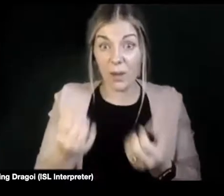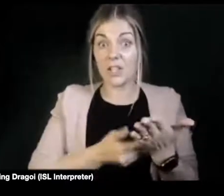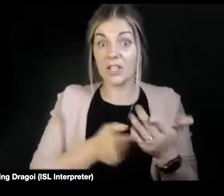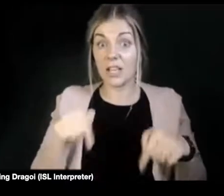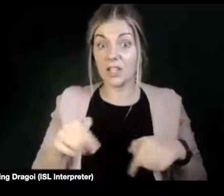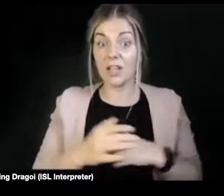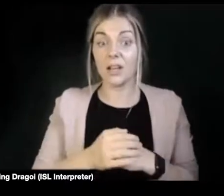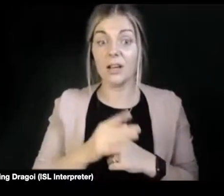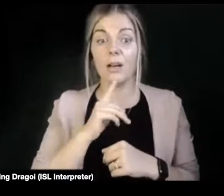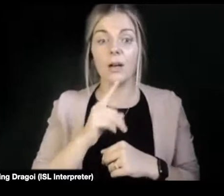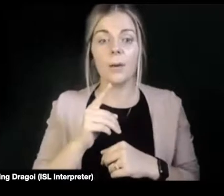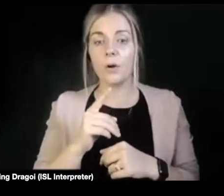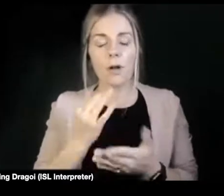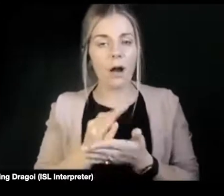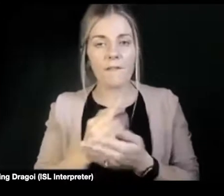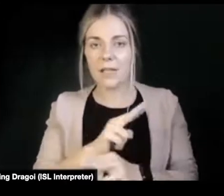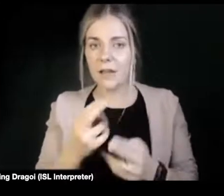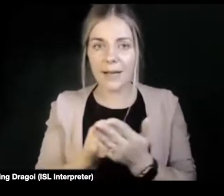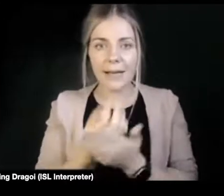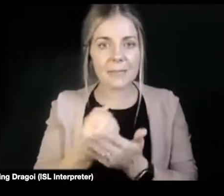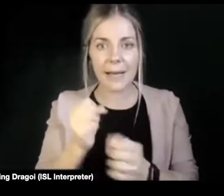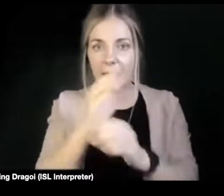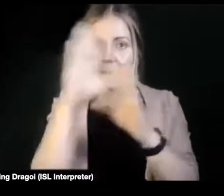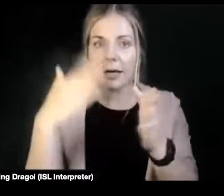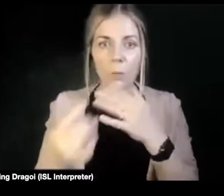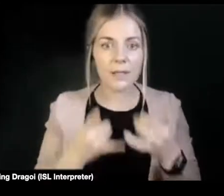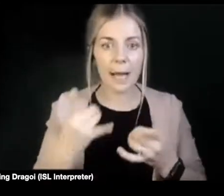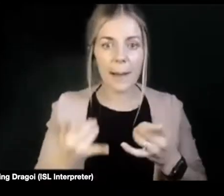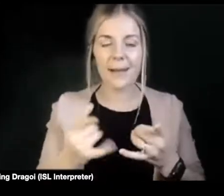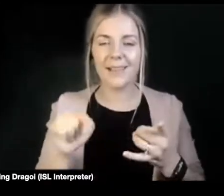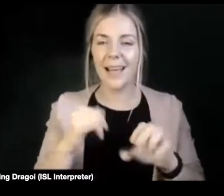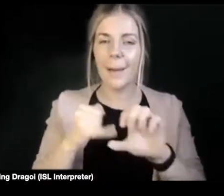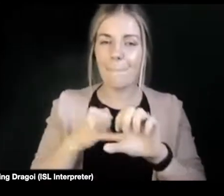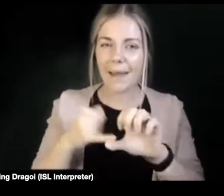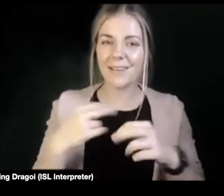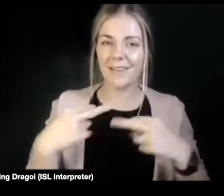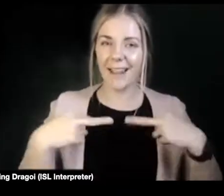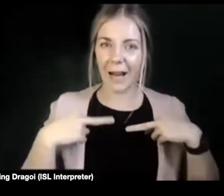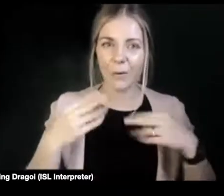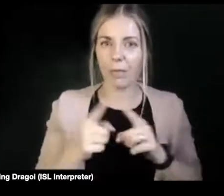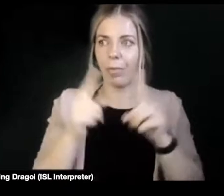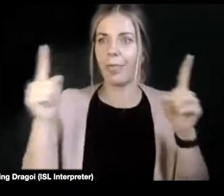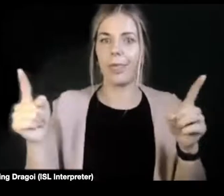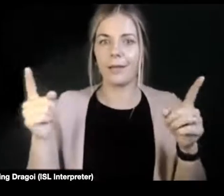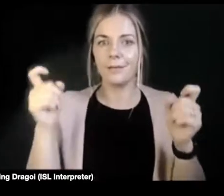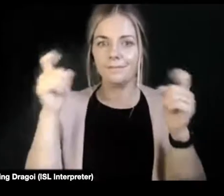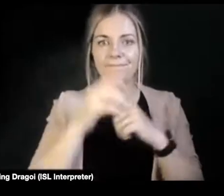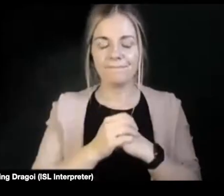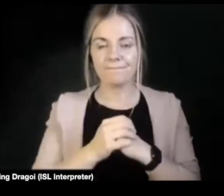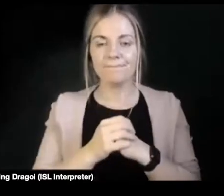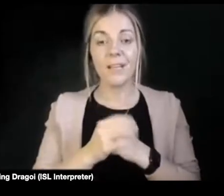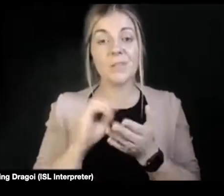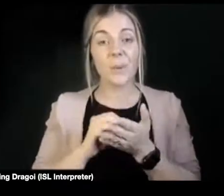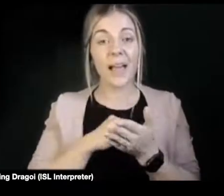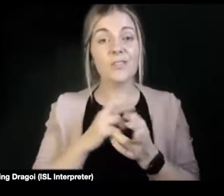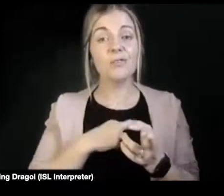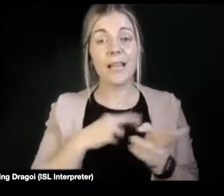to explain things clearly, what's happening. It's that medical language before. So, yes, I think I'm going to have to echo a lot of what Jenny